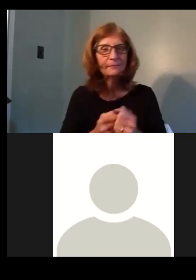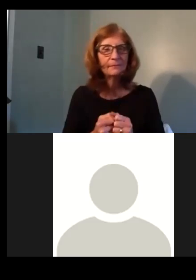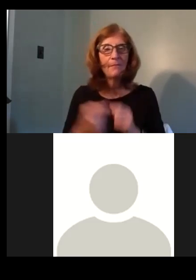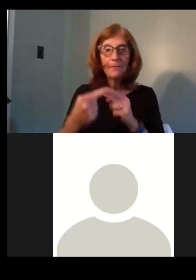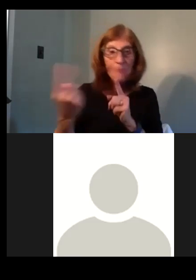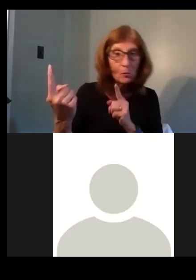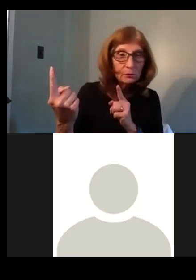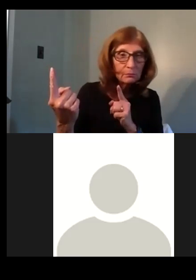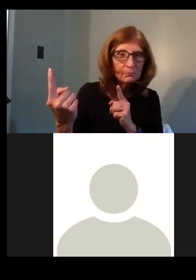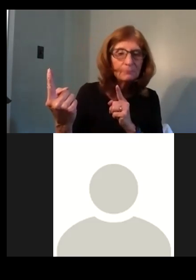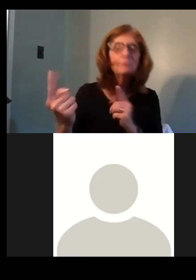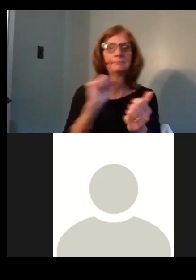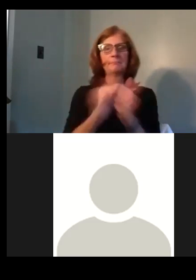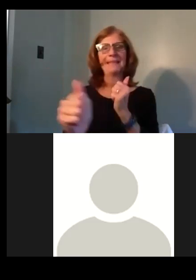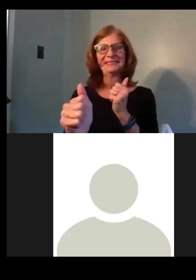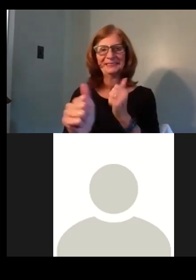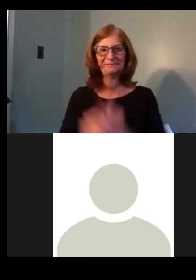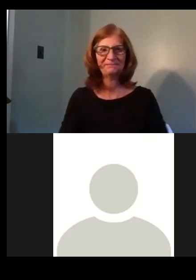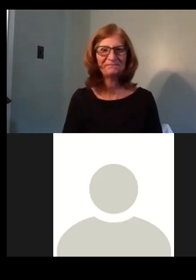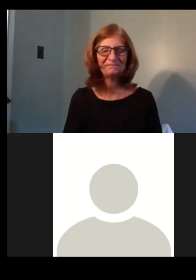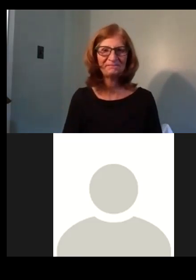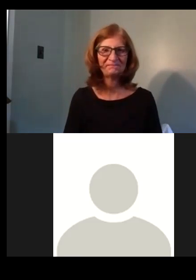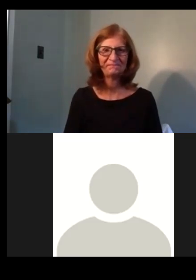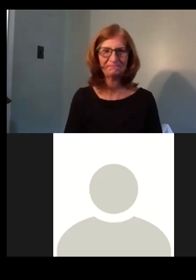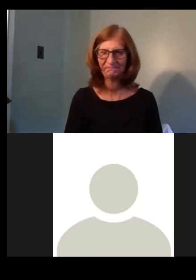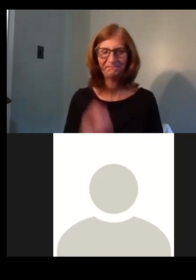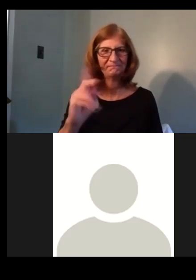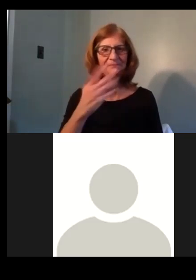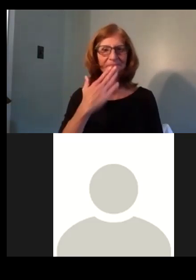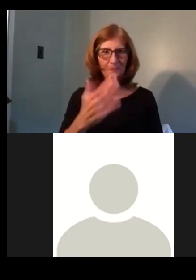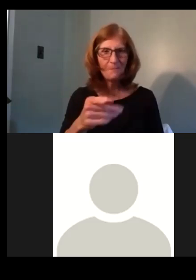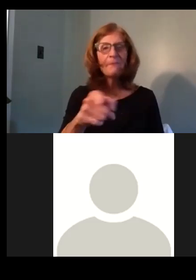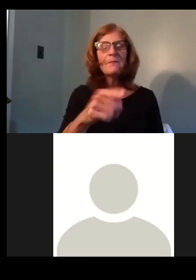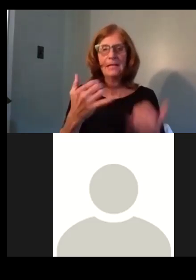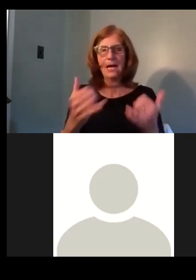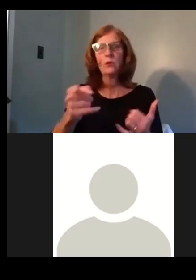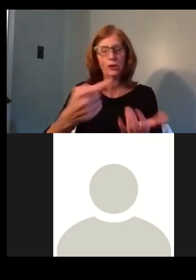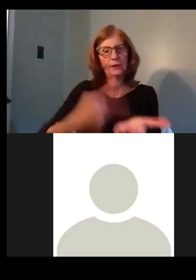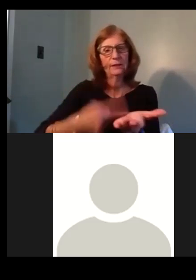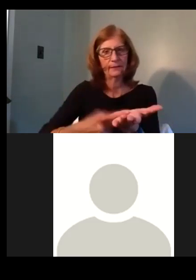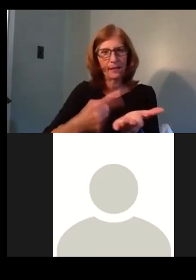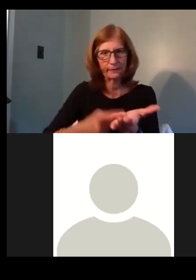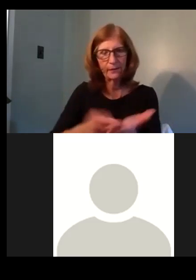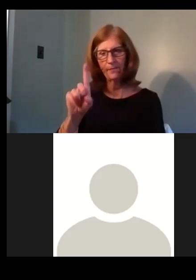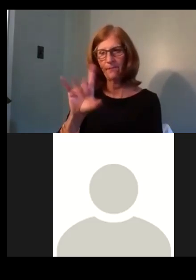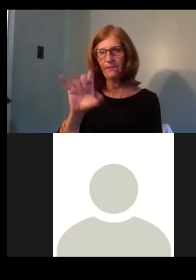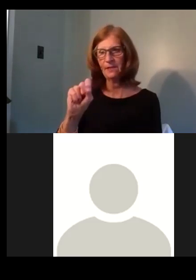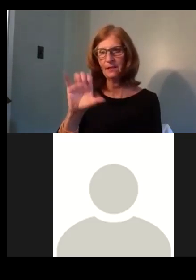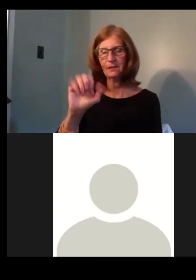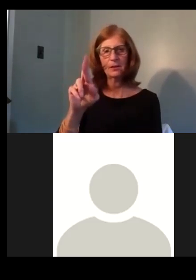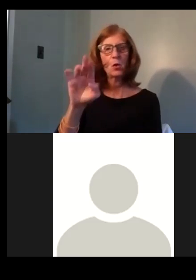Any opposed? Motion carries. Thank you so much. And then finally, we have the disclosure agenda.